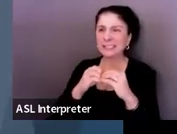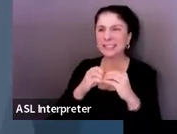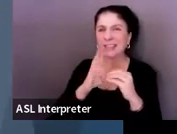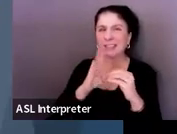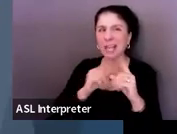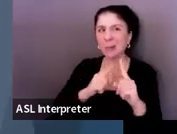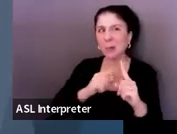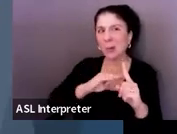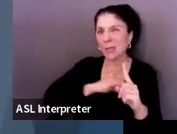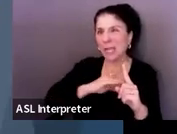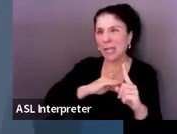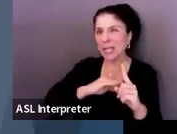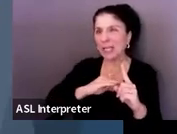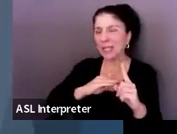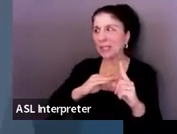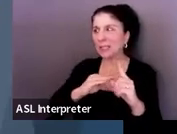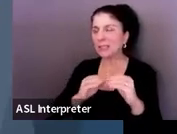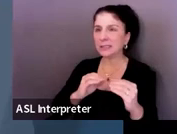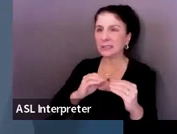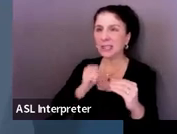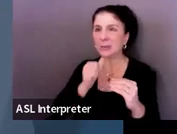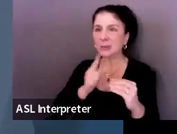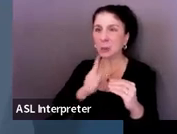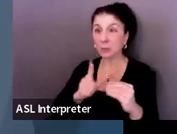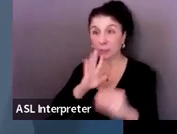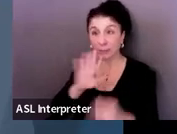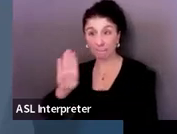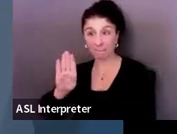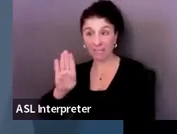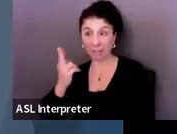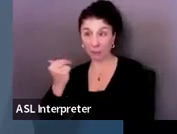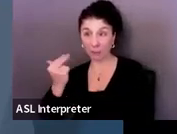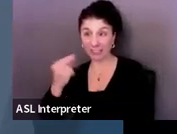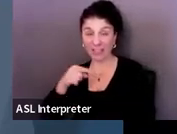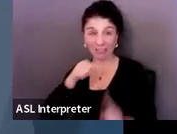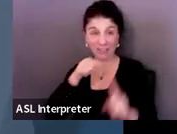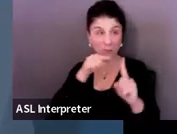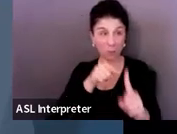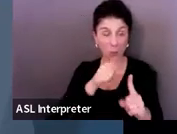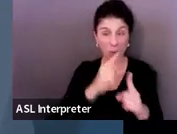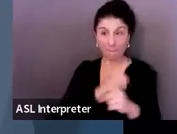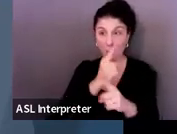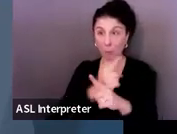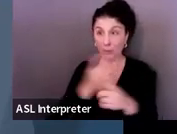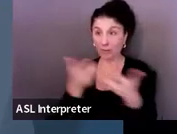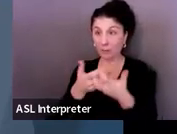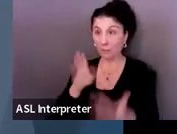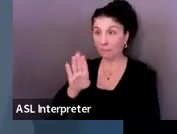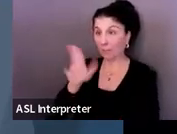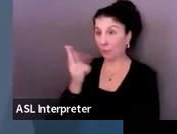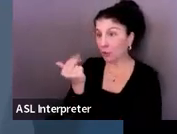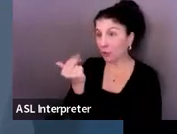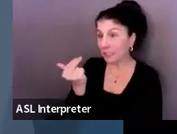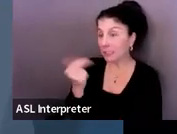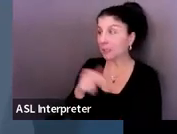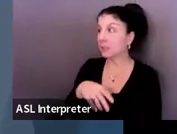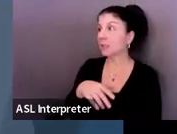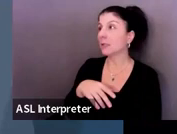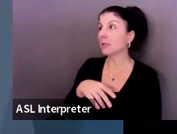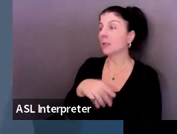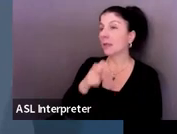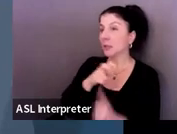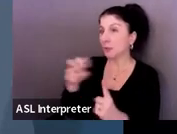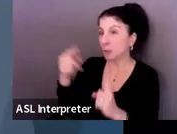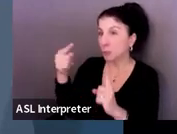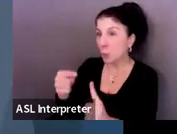okay? And, you know, since we're talking about B13, is this goal appropriate? Does it align to the transition goals? Anything